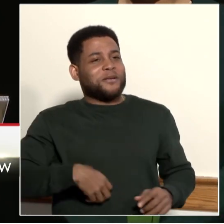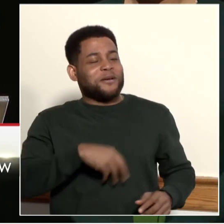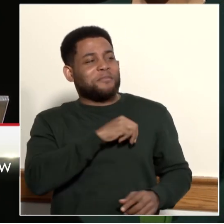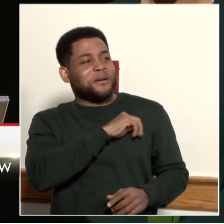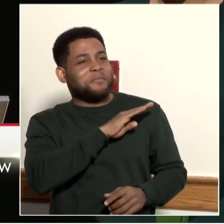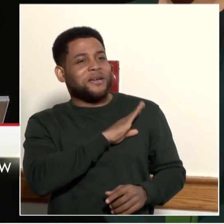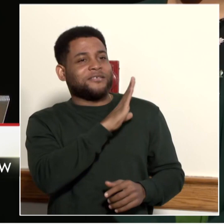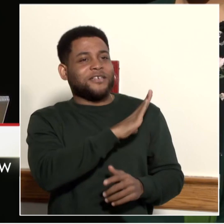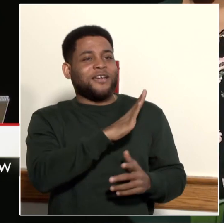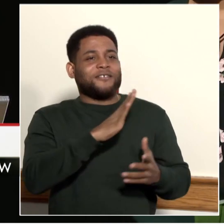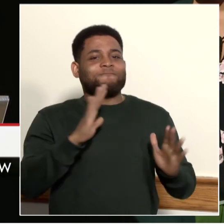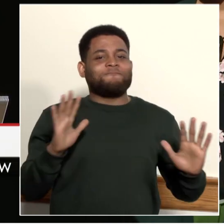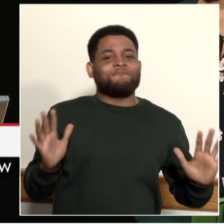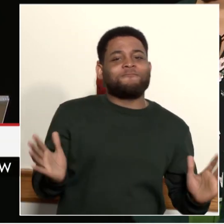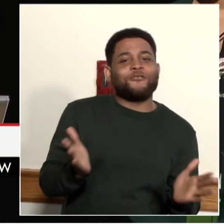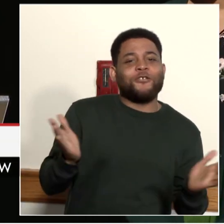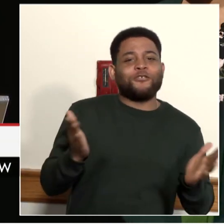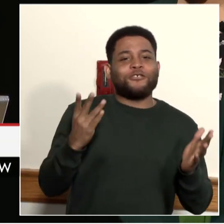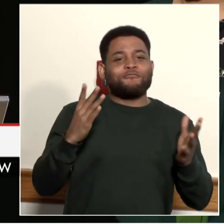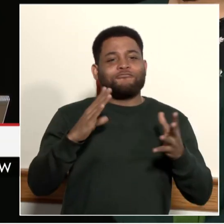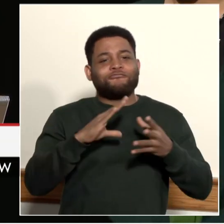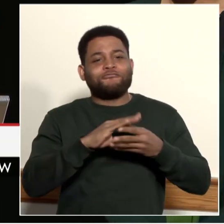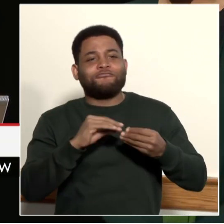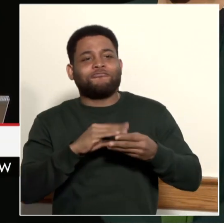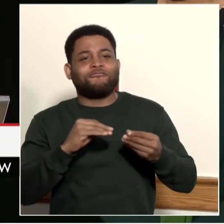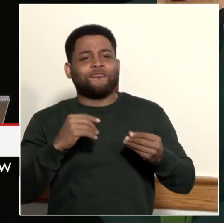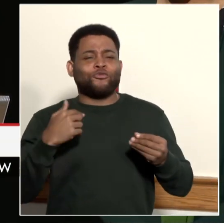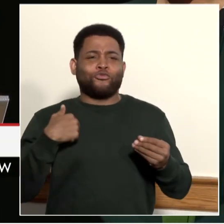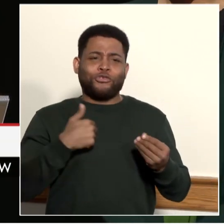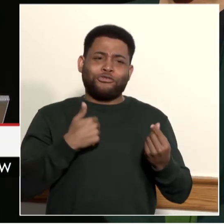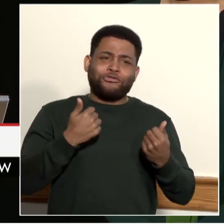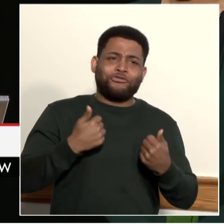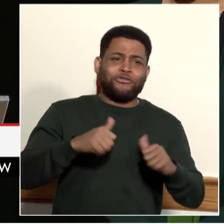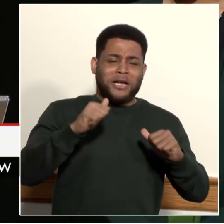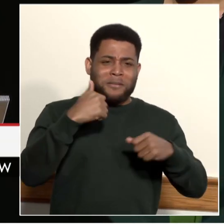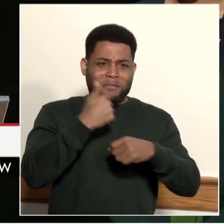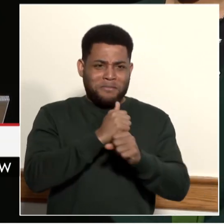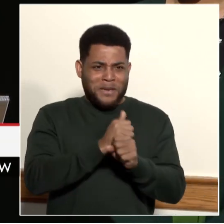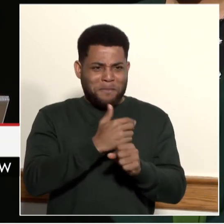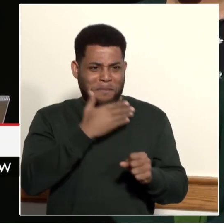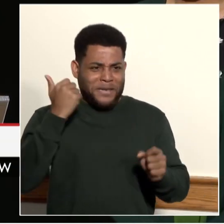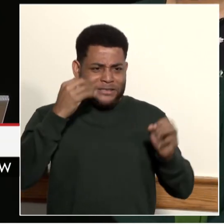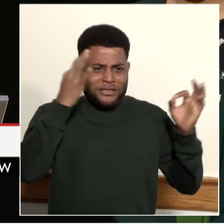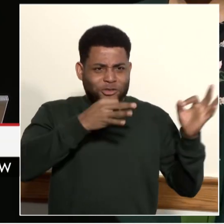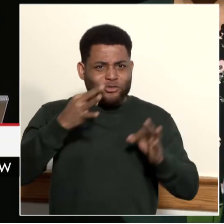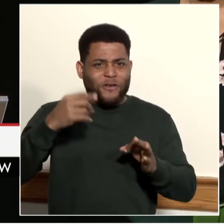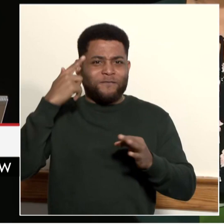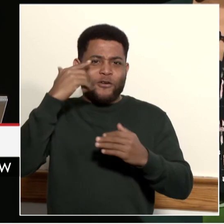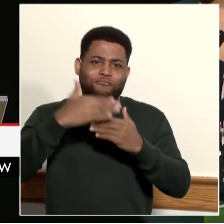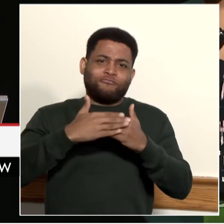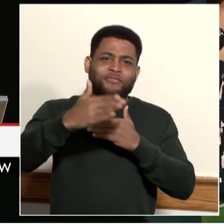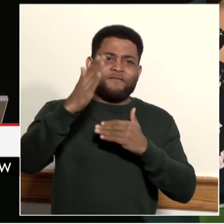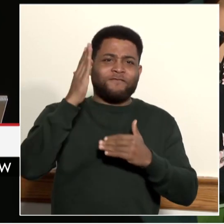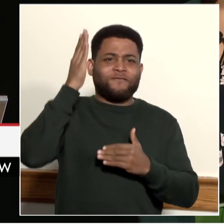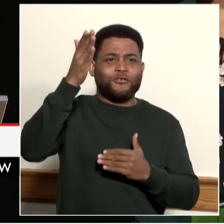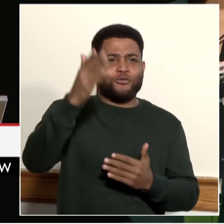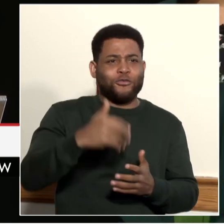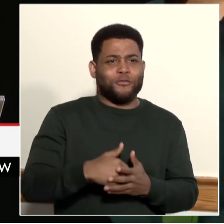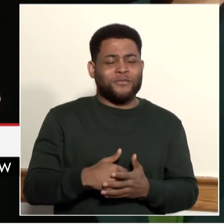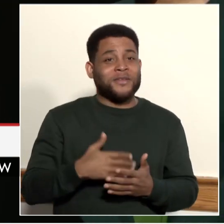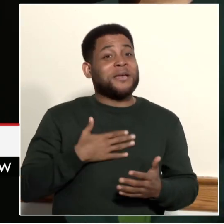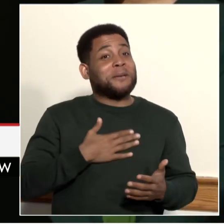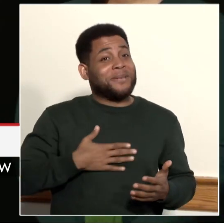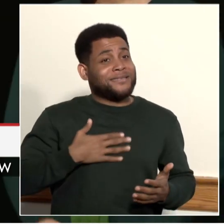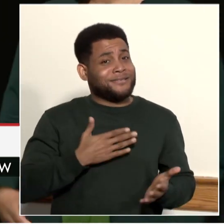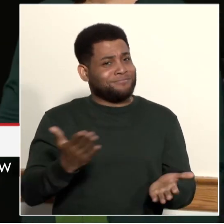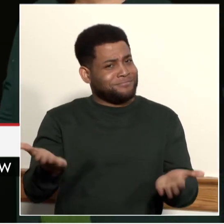strive to make the best choices for our future. Please welcome, please join me in welcoming